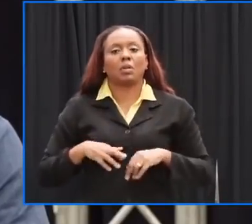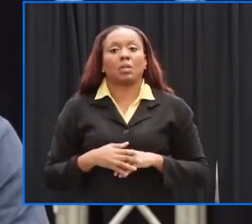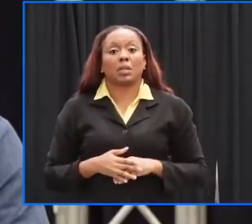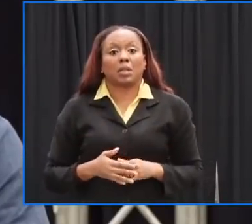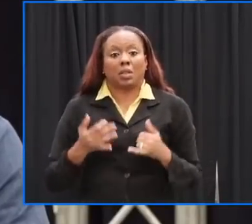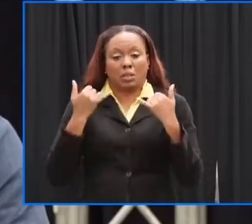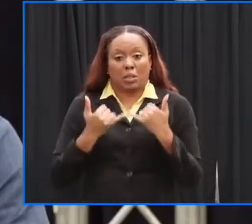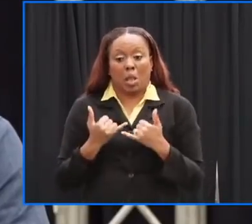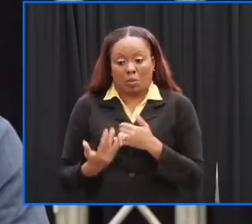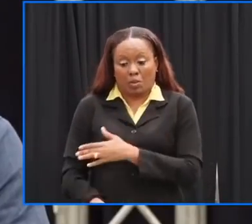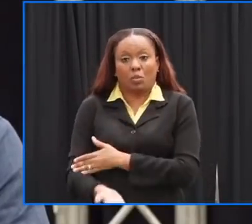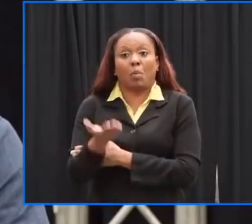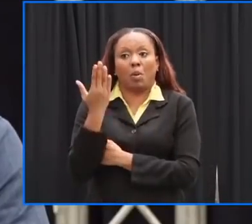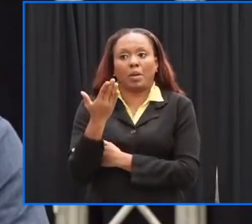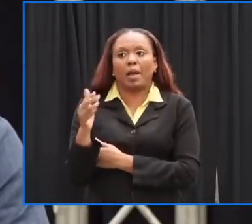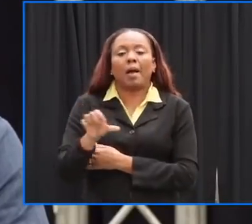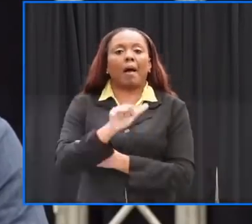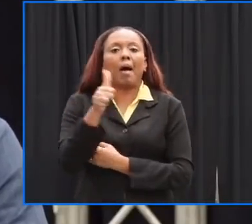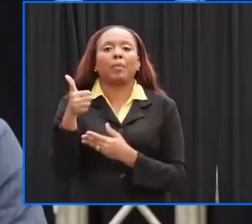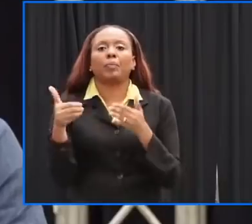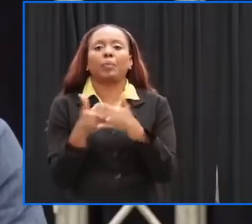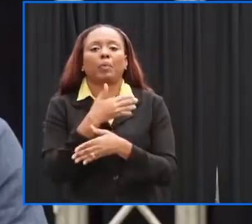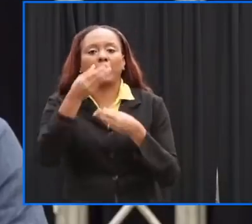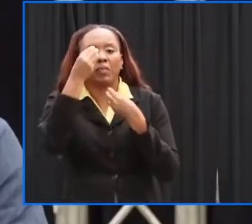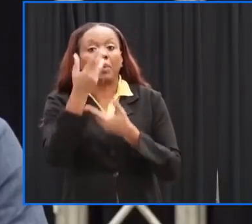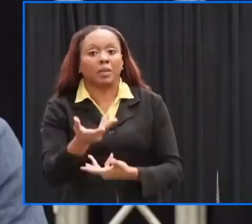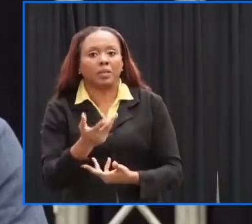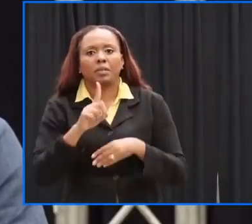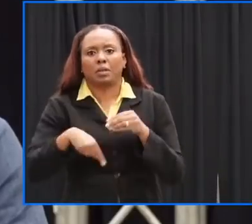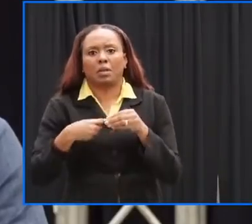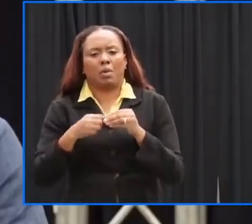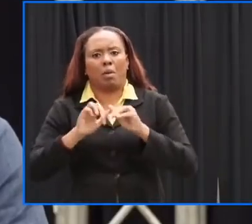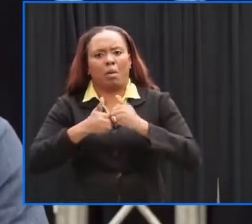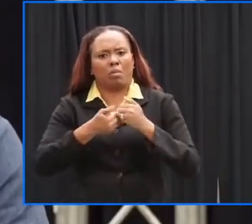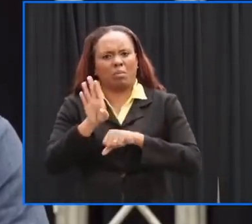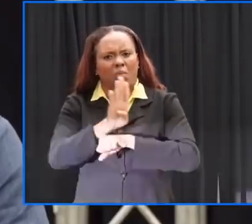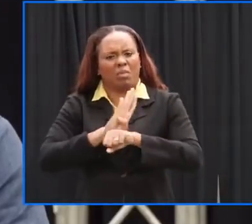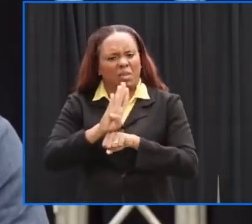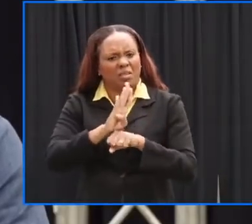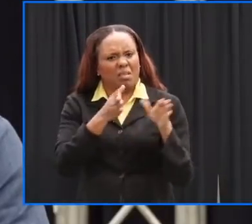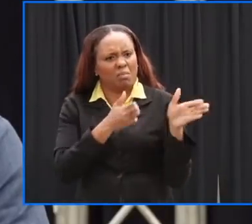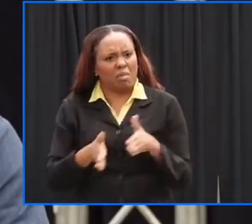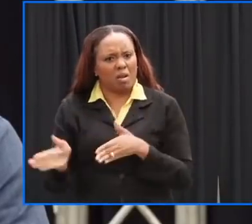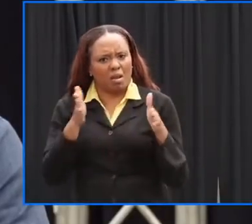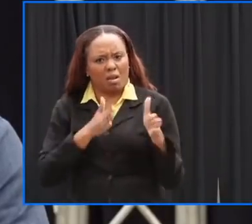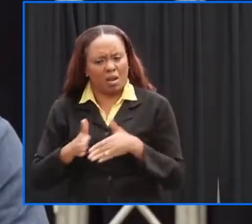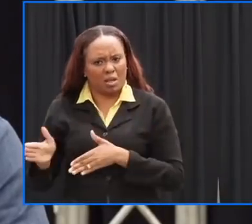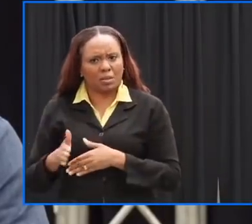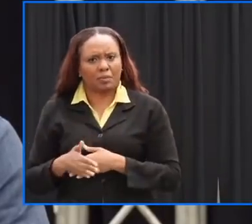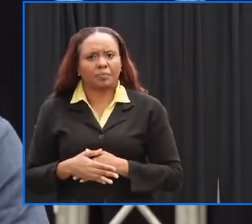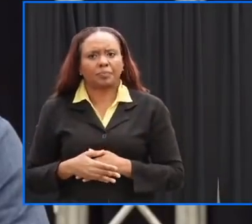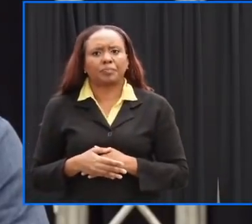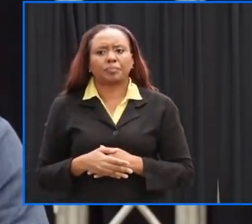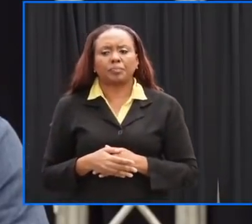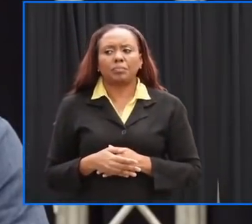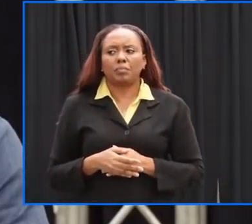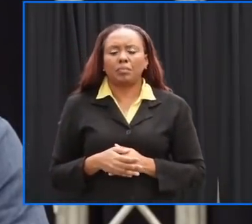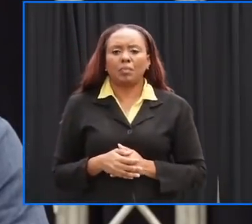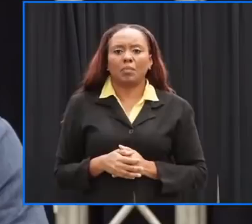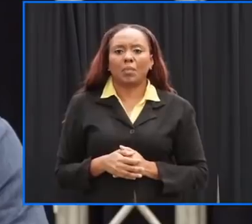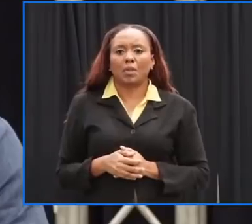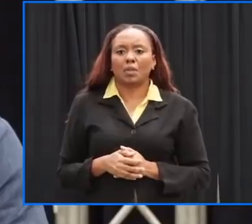briefed again this morning as to the current state of preparedness of barbados i am pleased to say that we in a way better